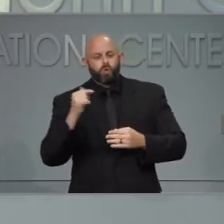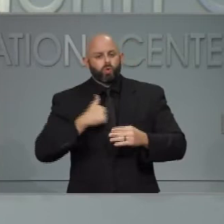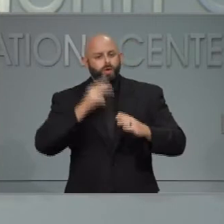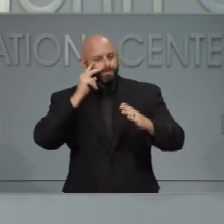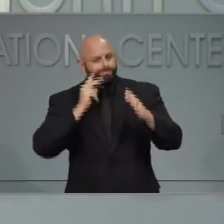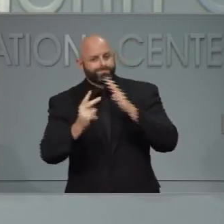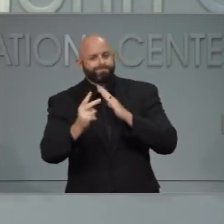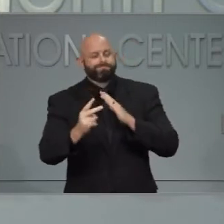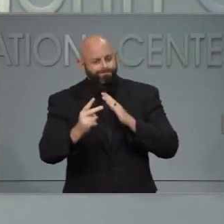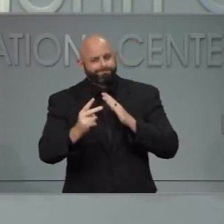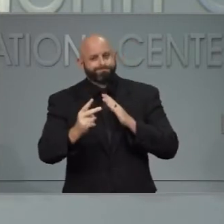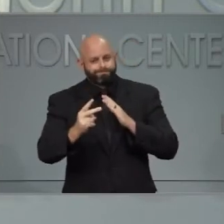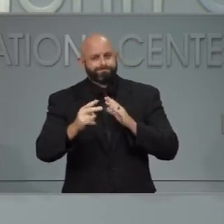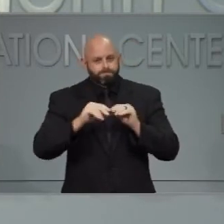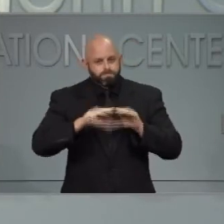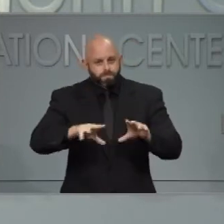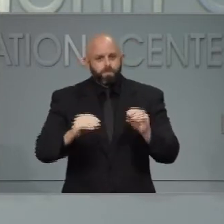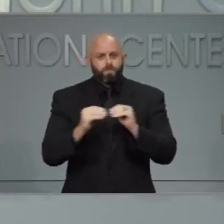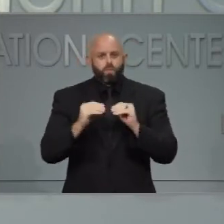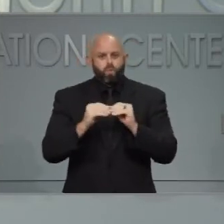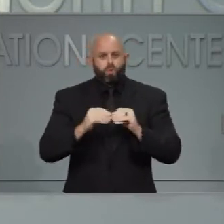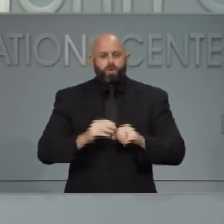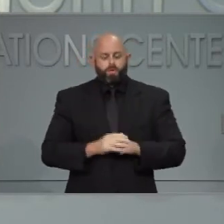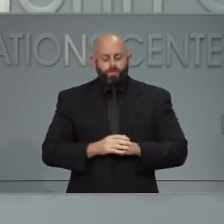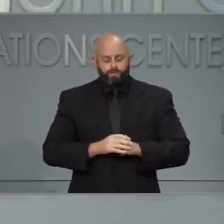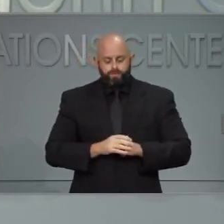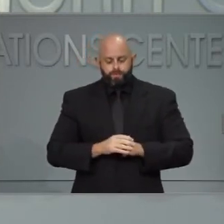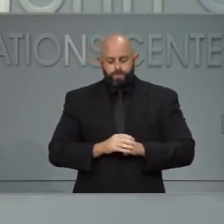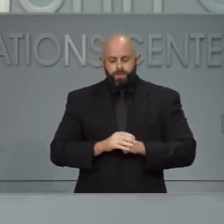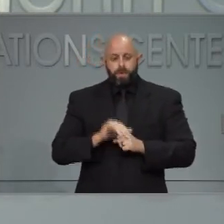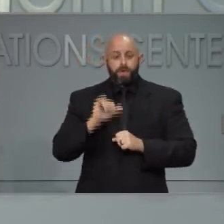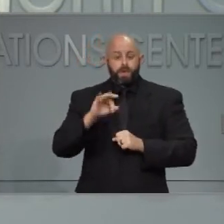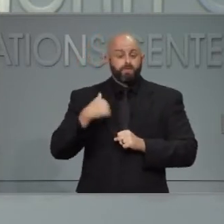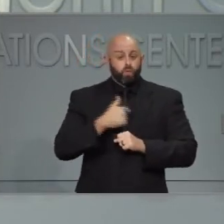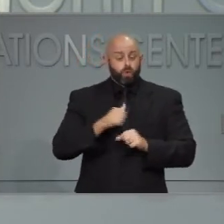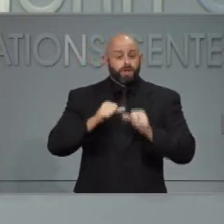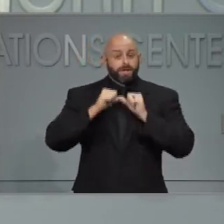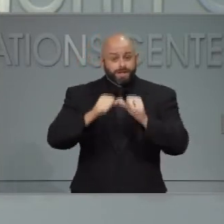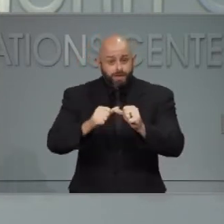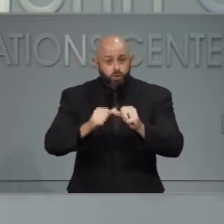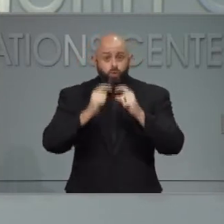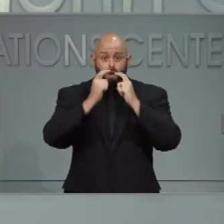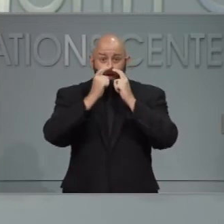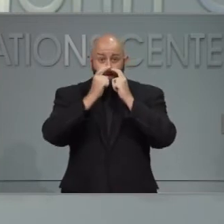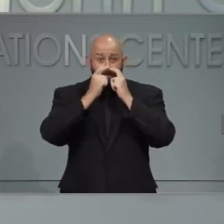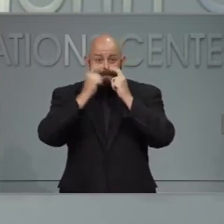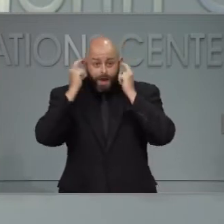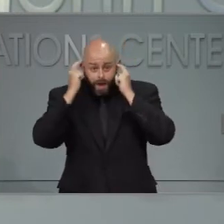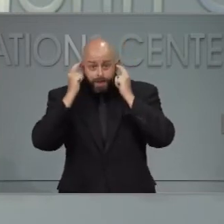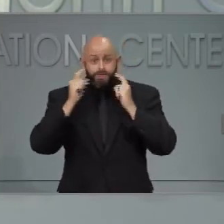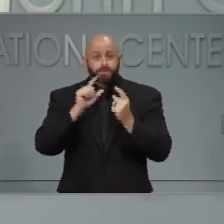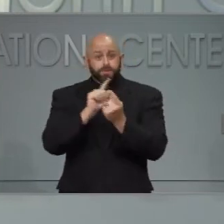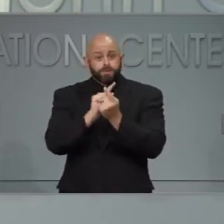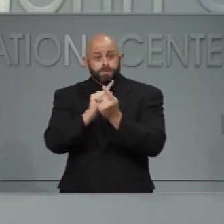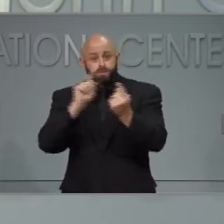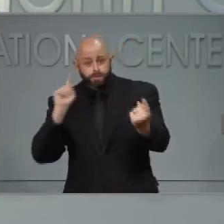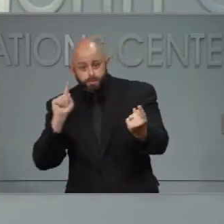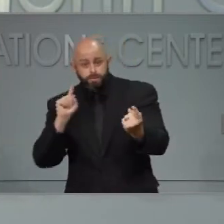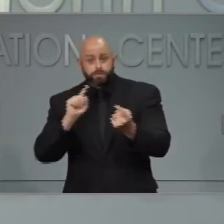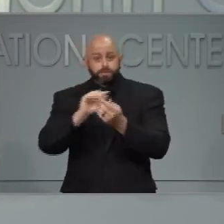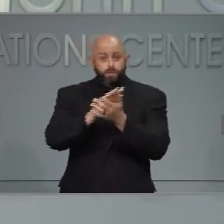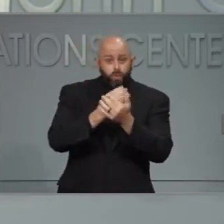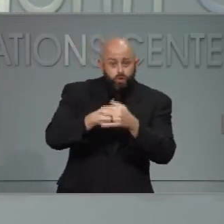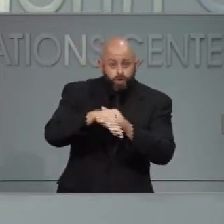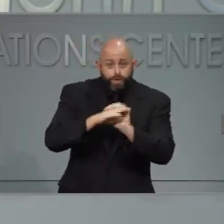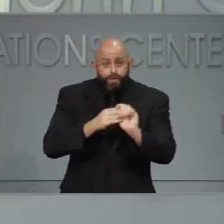spread. If we continue doing what we need to do with wearing a mask and social distancing and